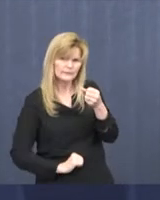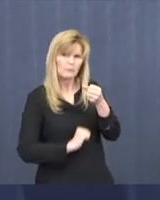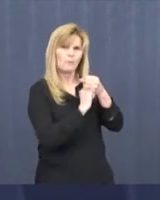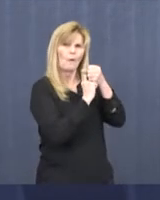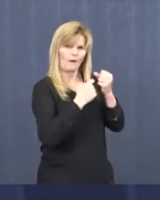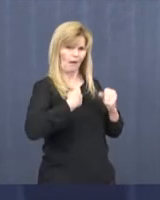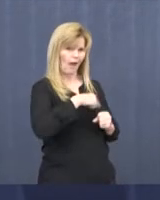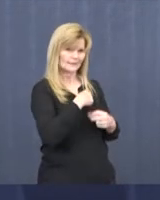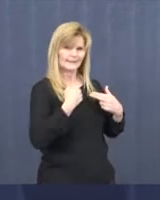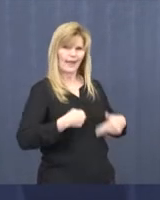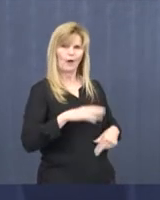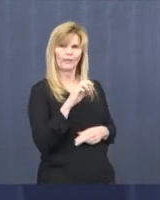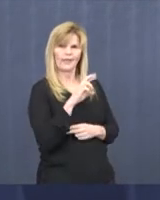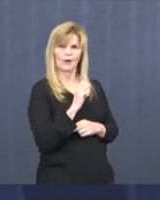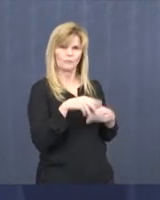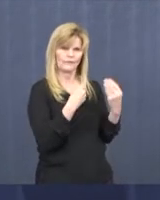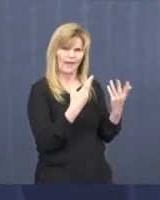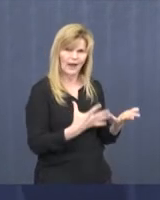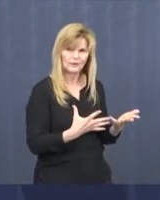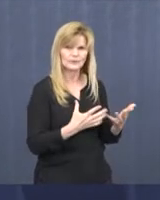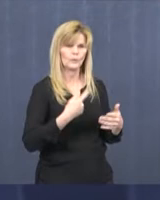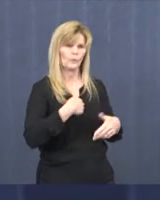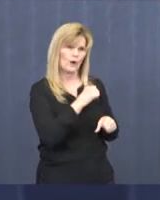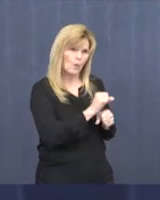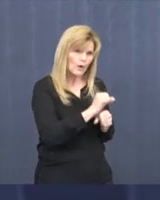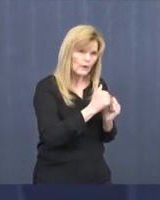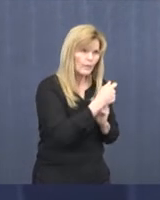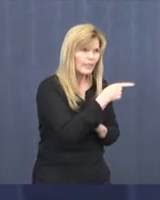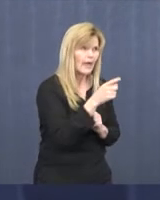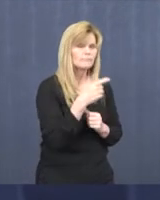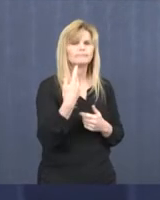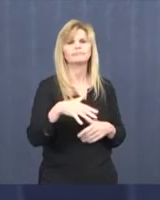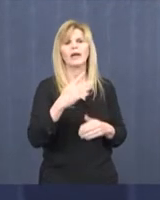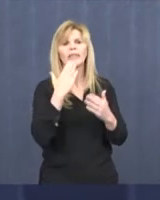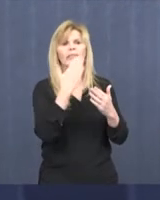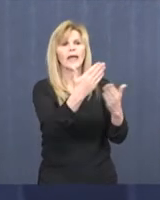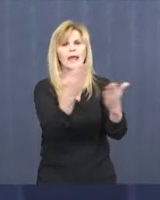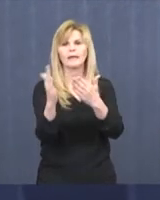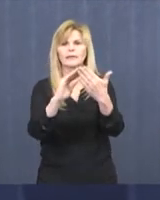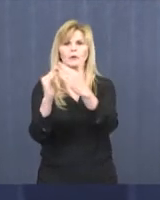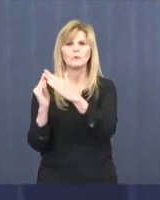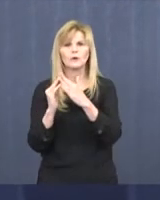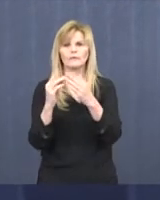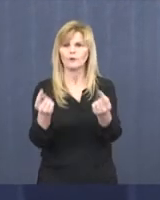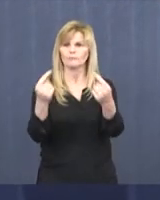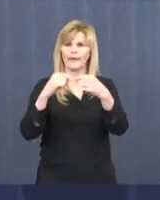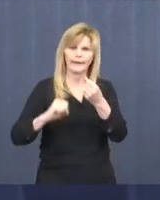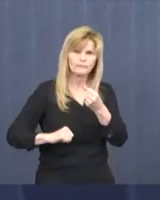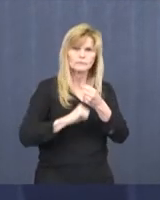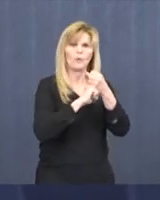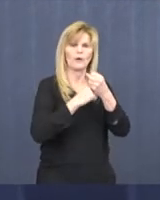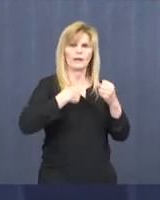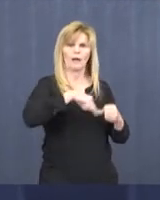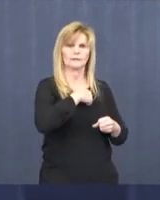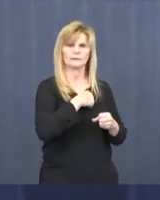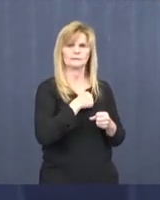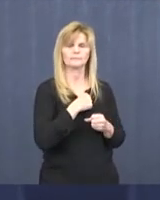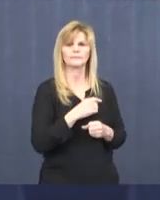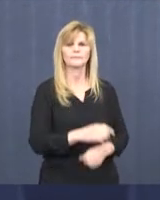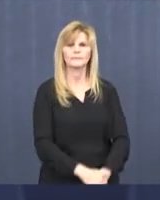as healthcare providers being on the front lines. And just really want to thank everyone in the community for their support of our healthcare workers.